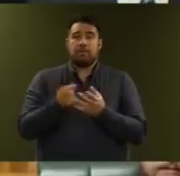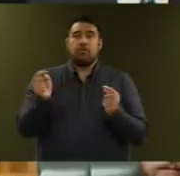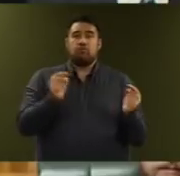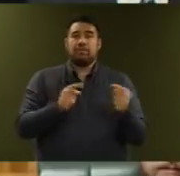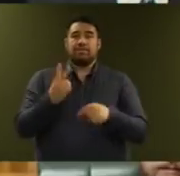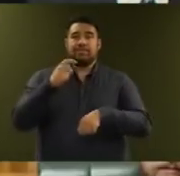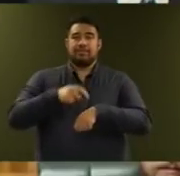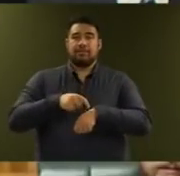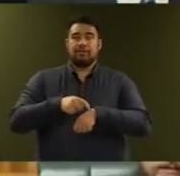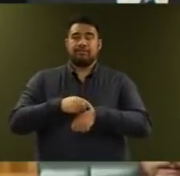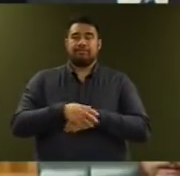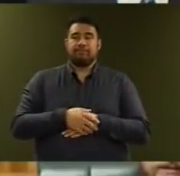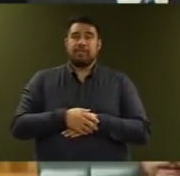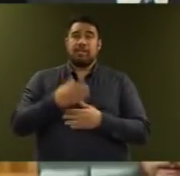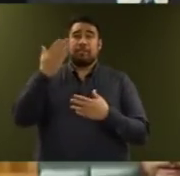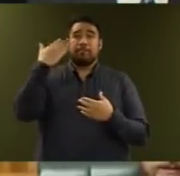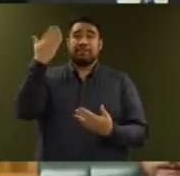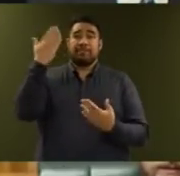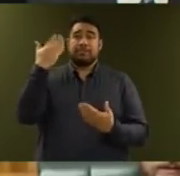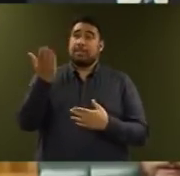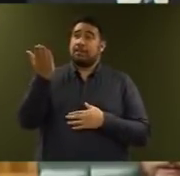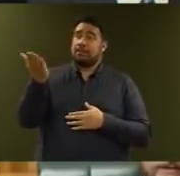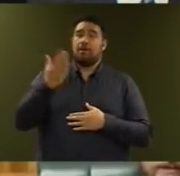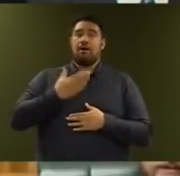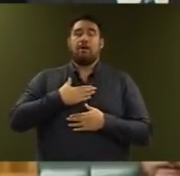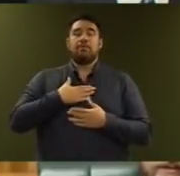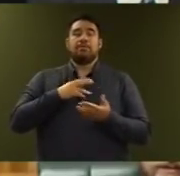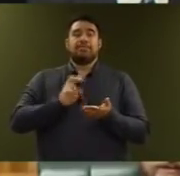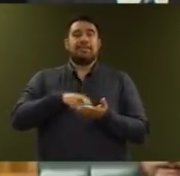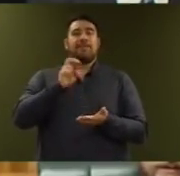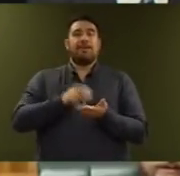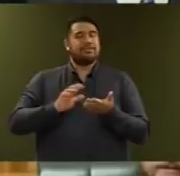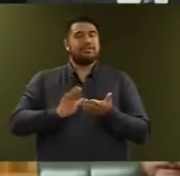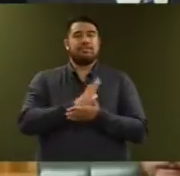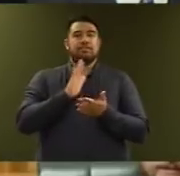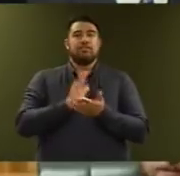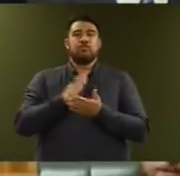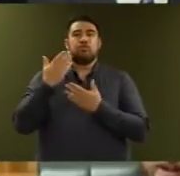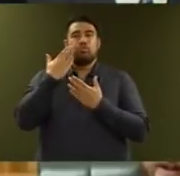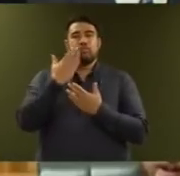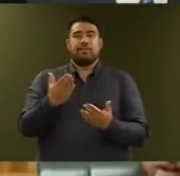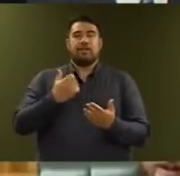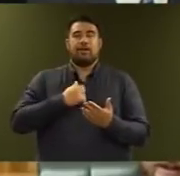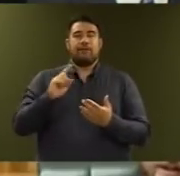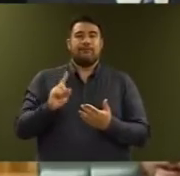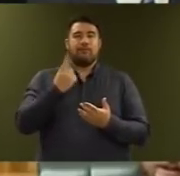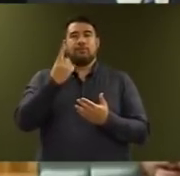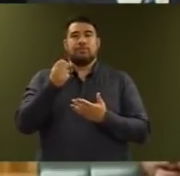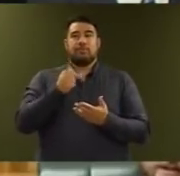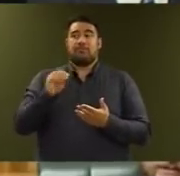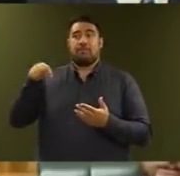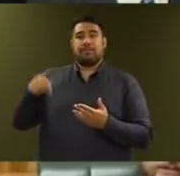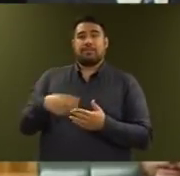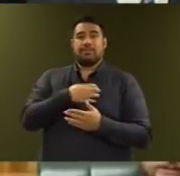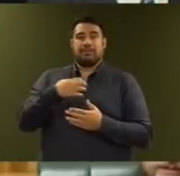Mr Speaker, I am delighted to present this Coalition Government's first Budget. Budget 2018 sets out